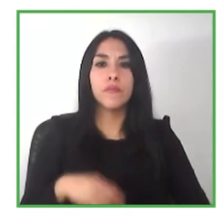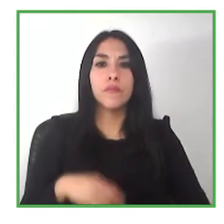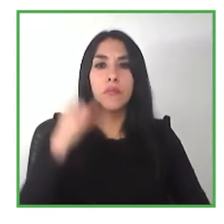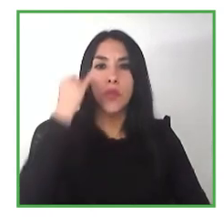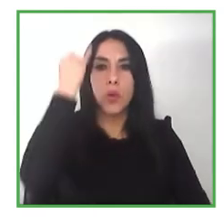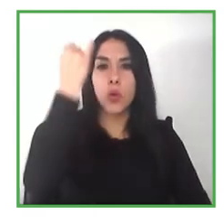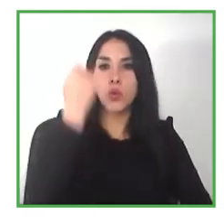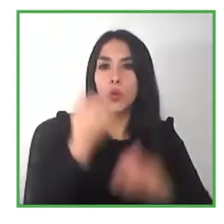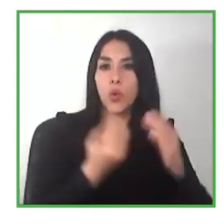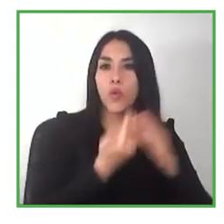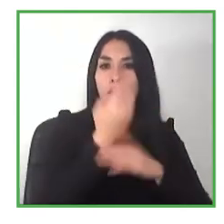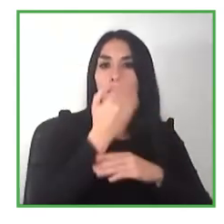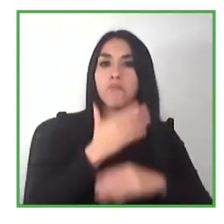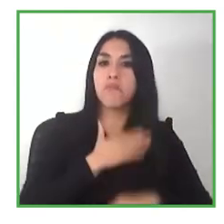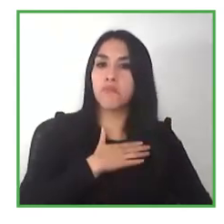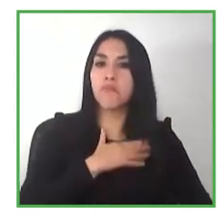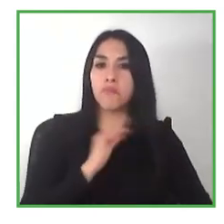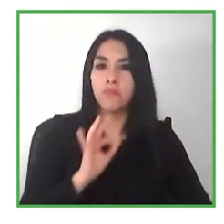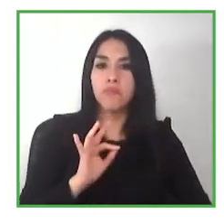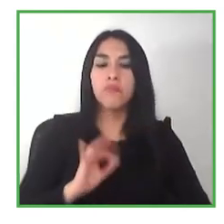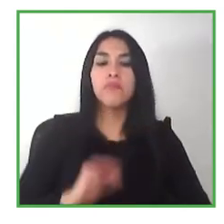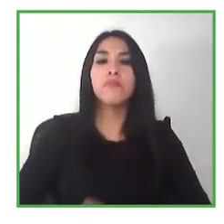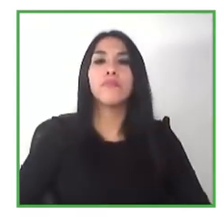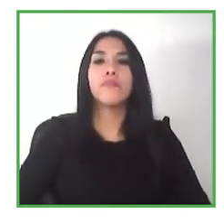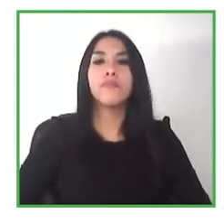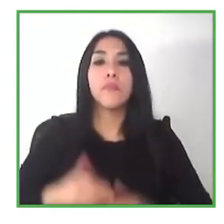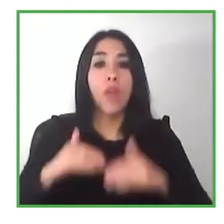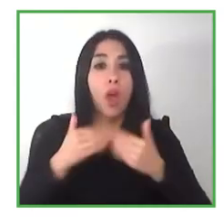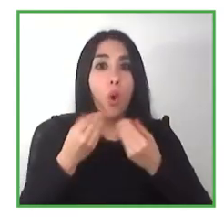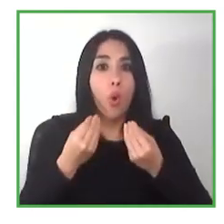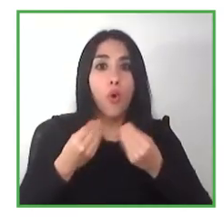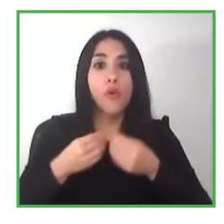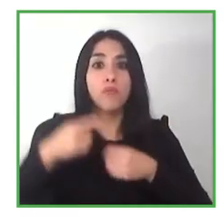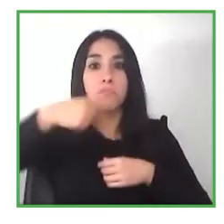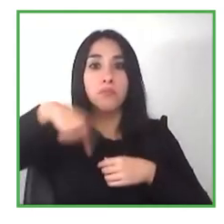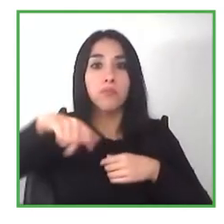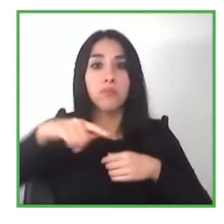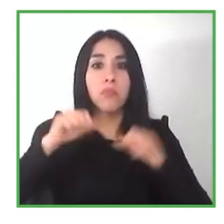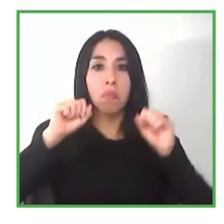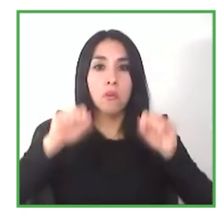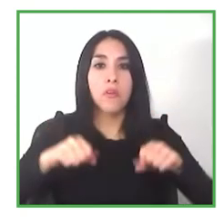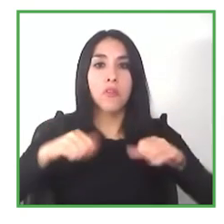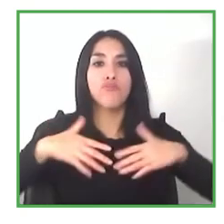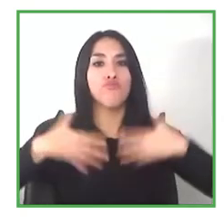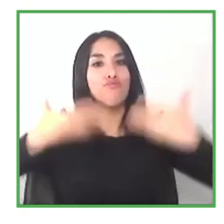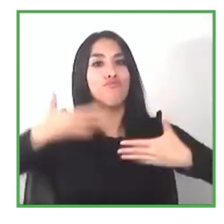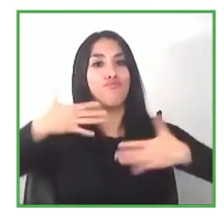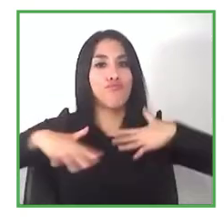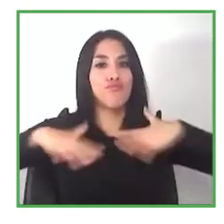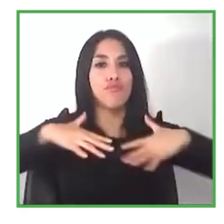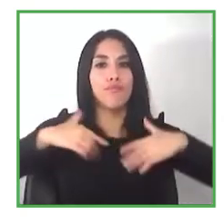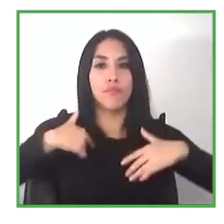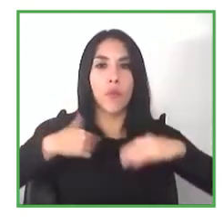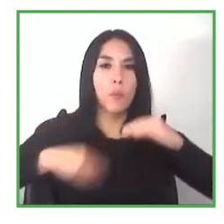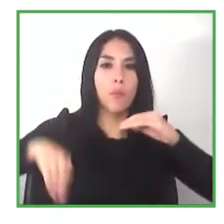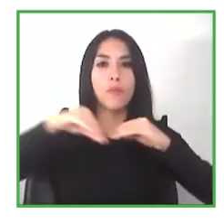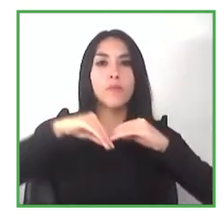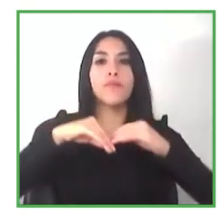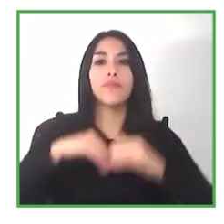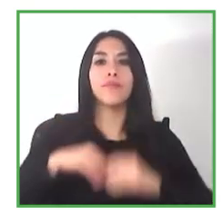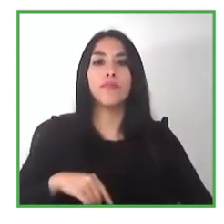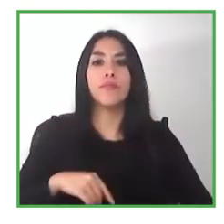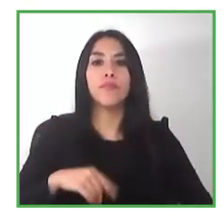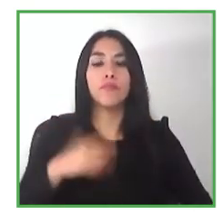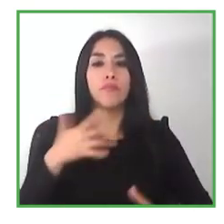we can support each other in a more dynamic way more than just seeing each other in congresses and in the zero